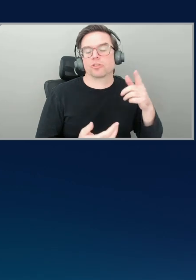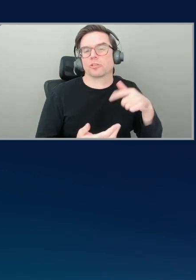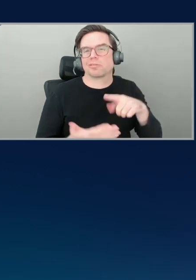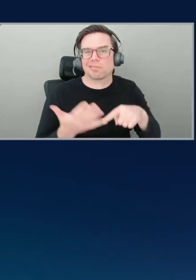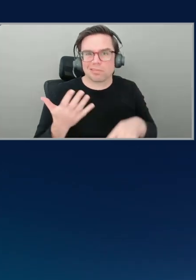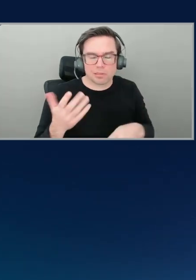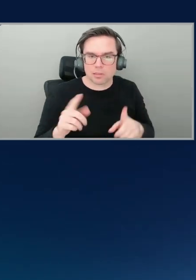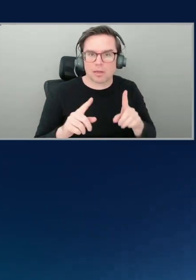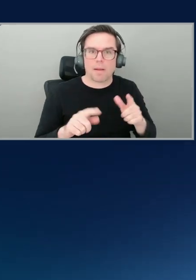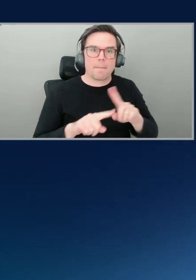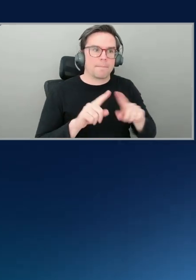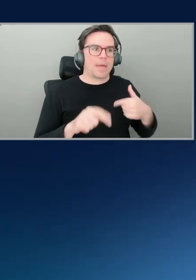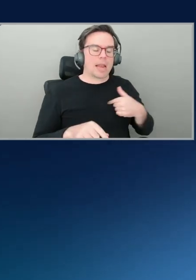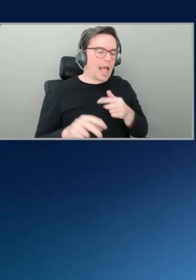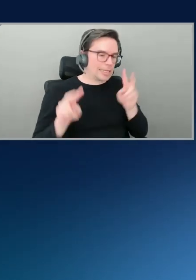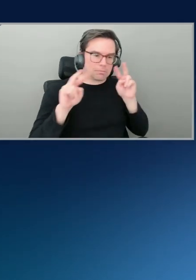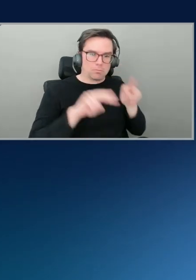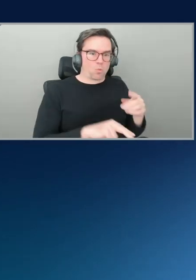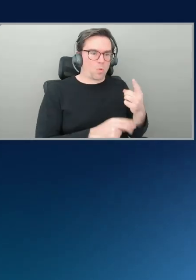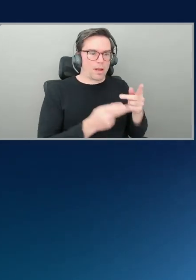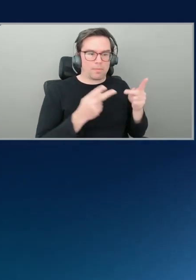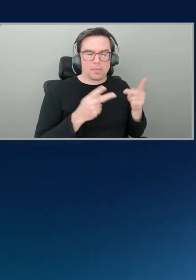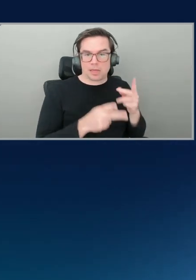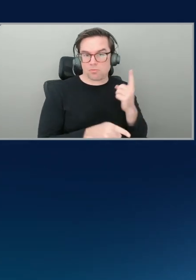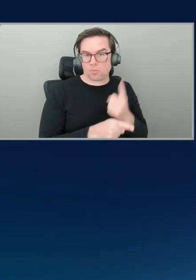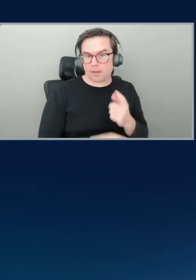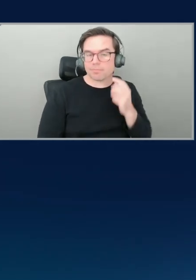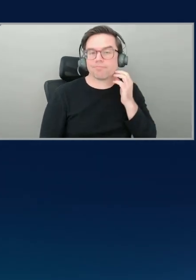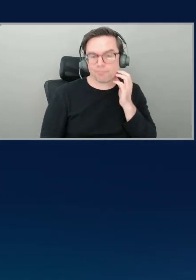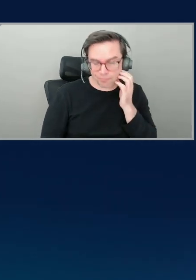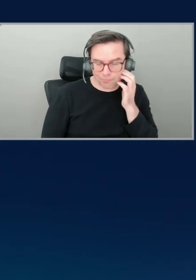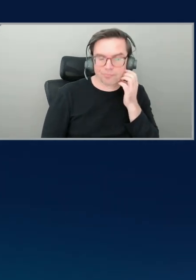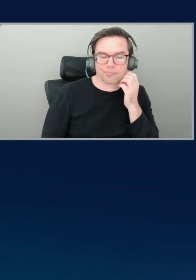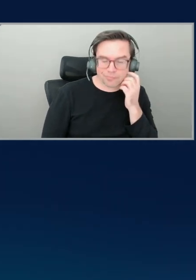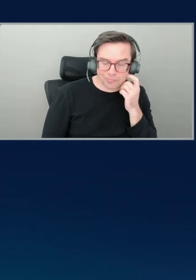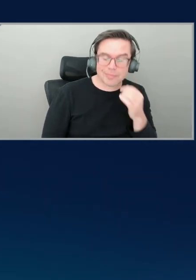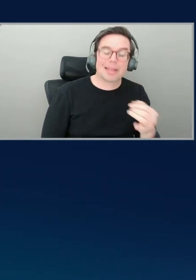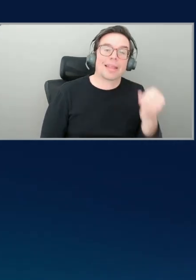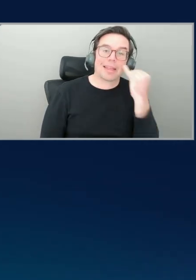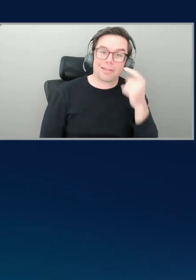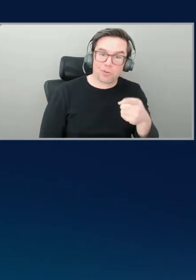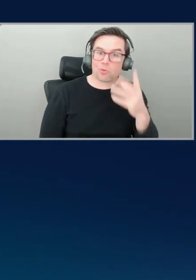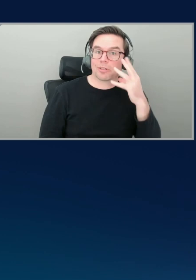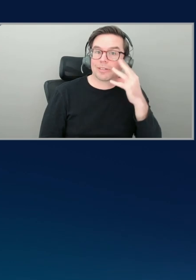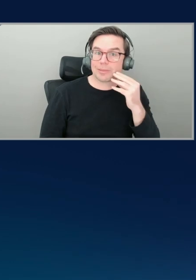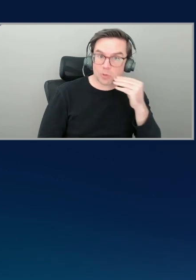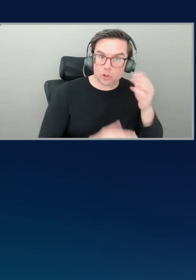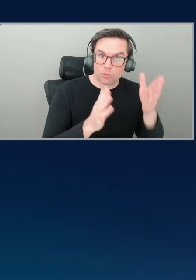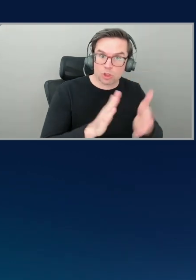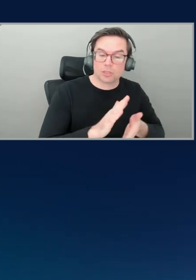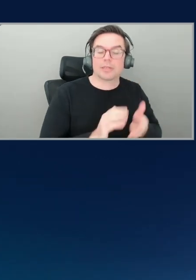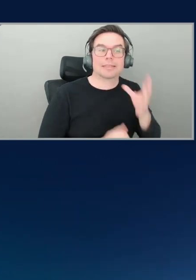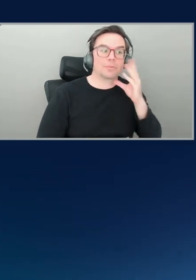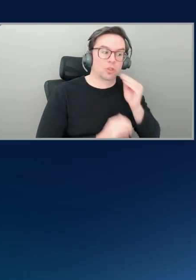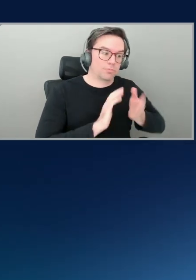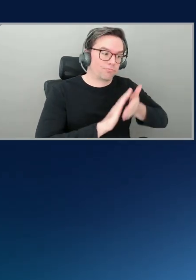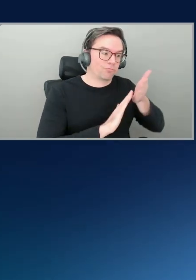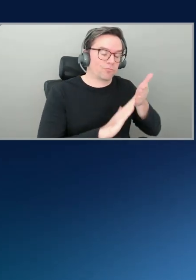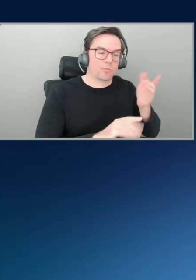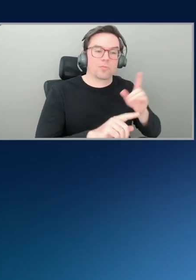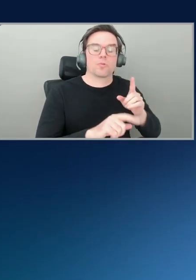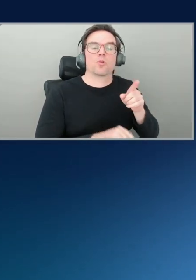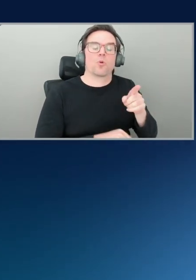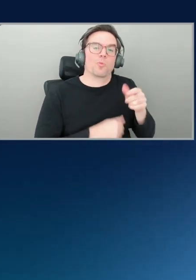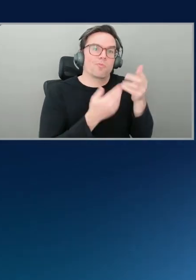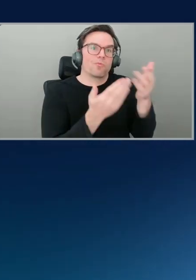those seasoned operators, and if let's say we are surfacing you 10 observations, but you know that these two are more relevant to this issue because I know